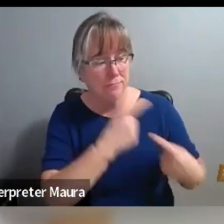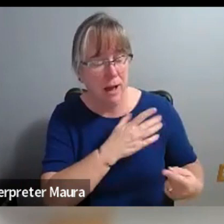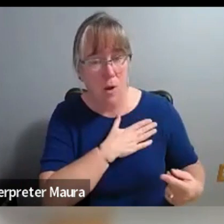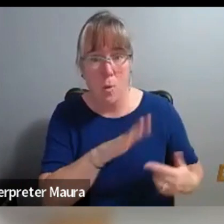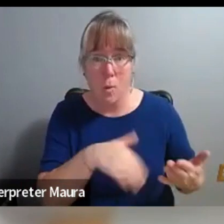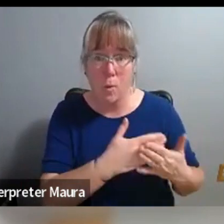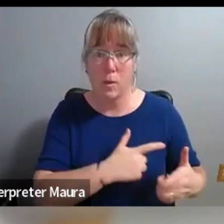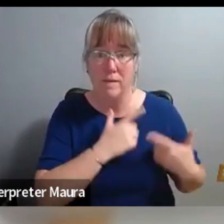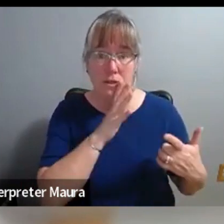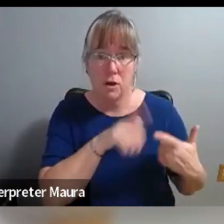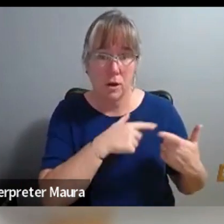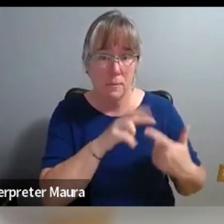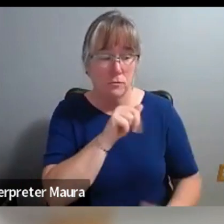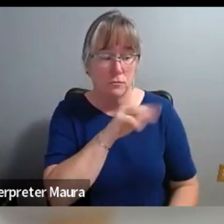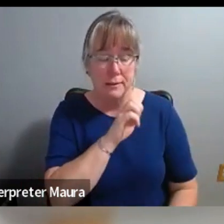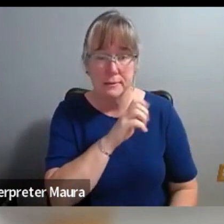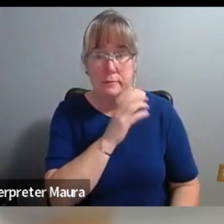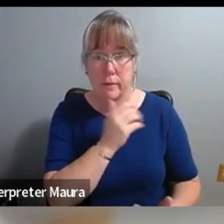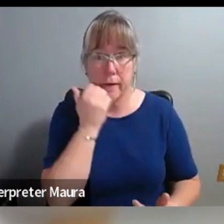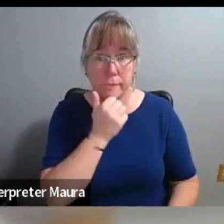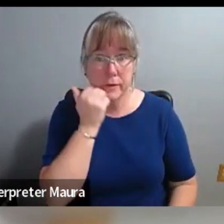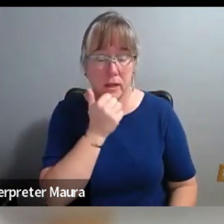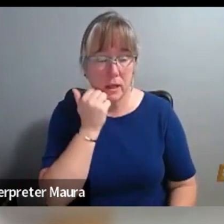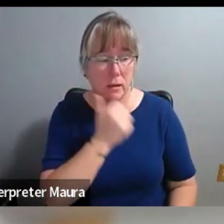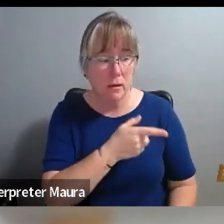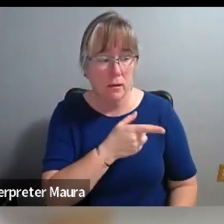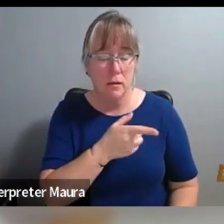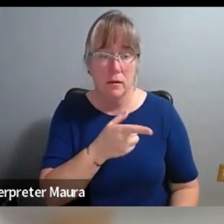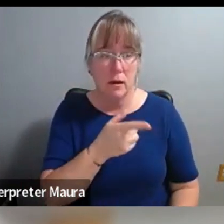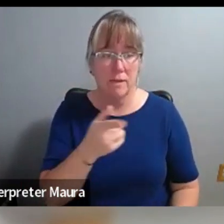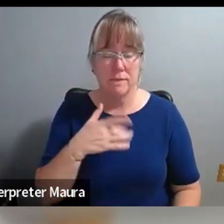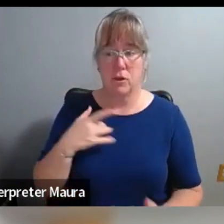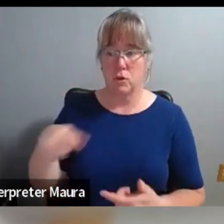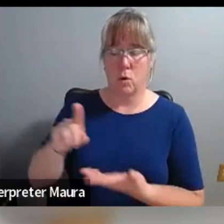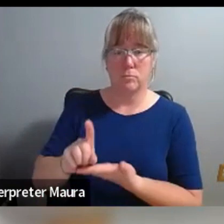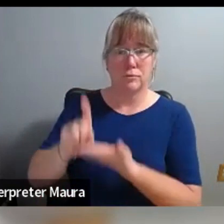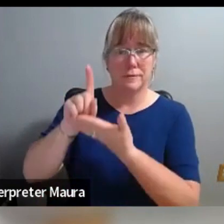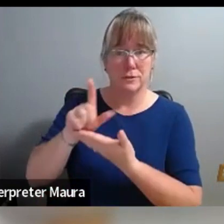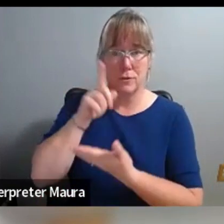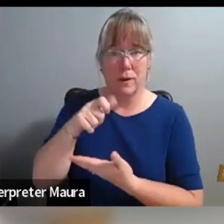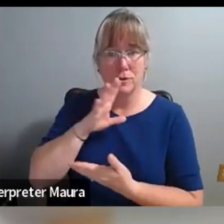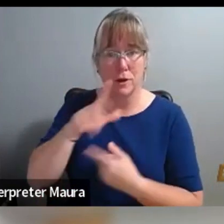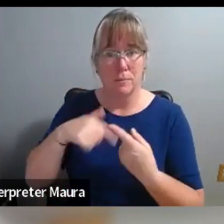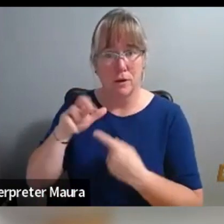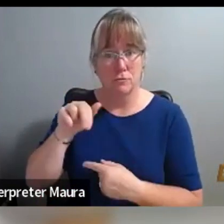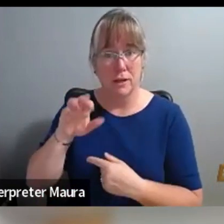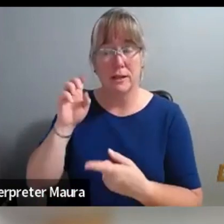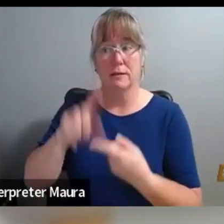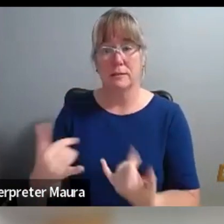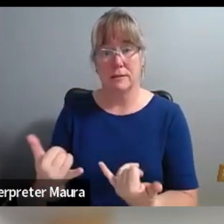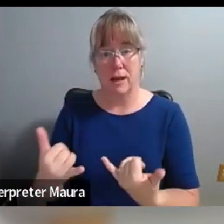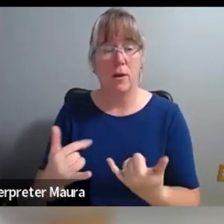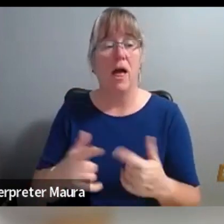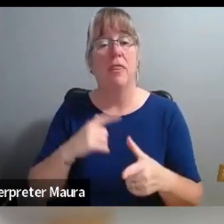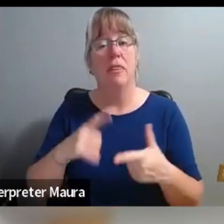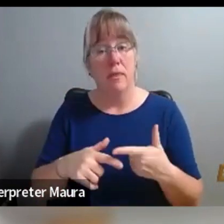life. And, you know, I would kind of think that that was a privileged perspective. That is until we